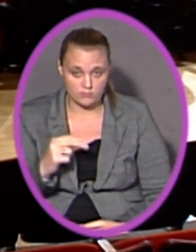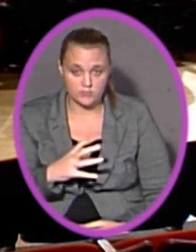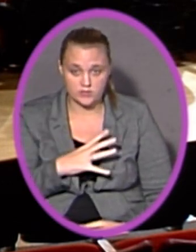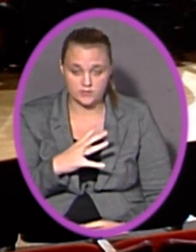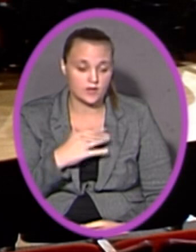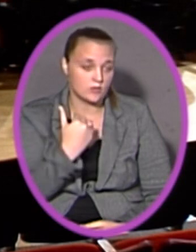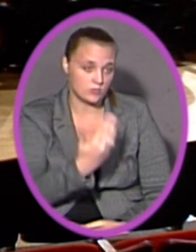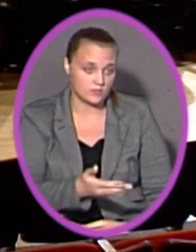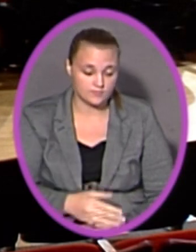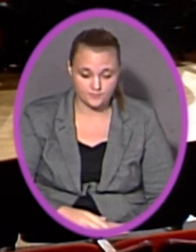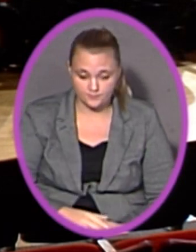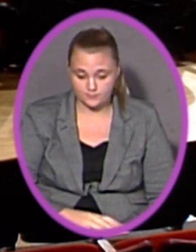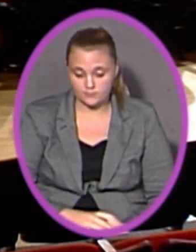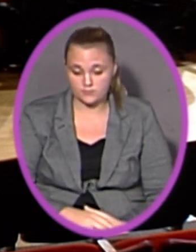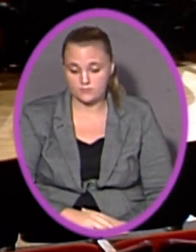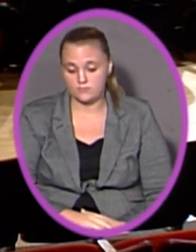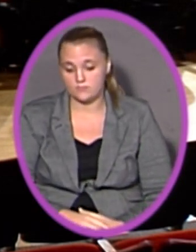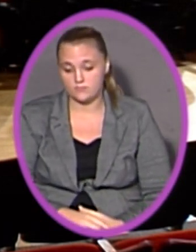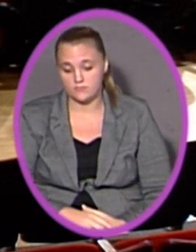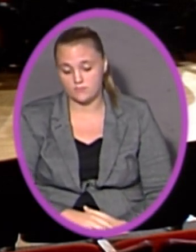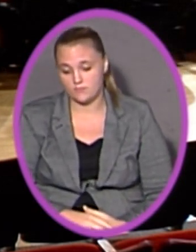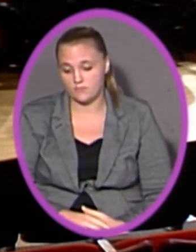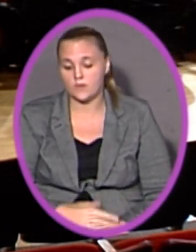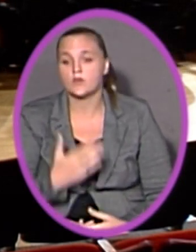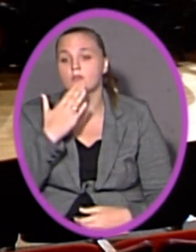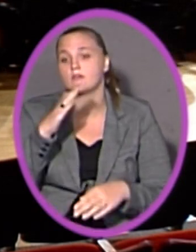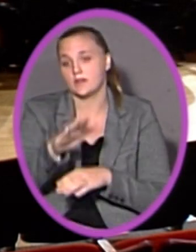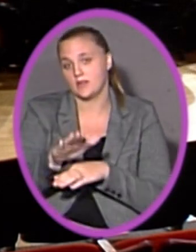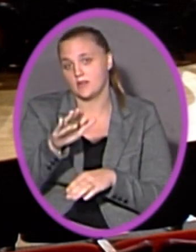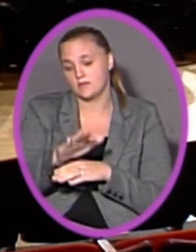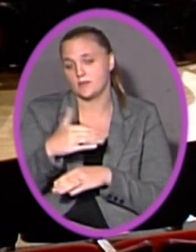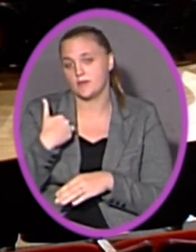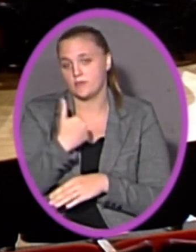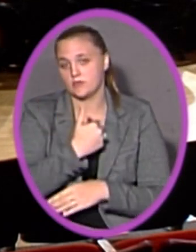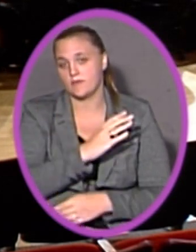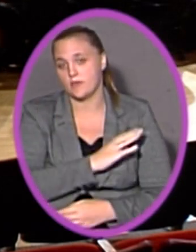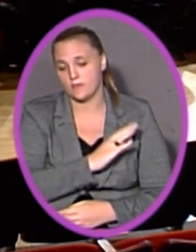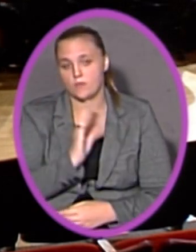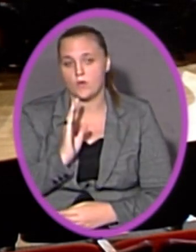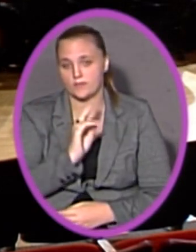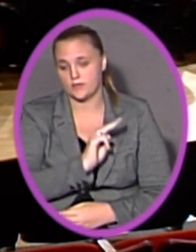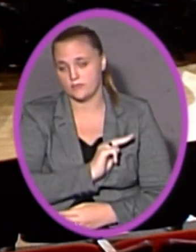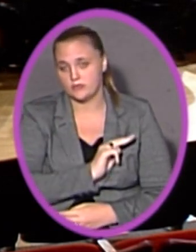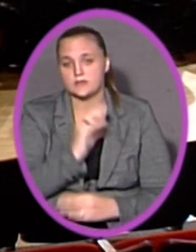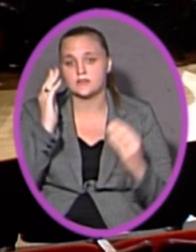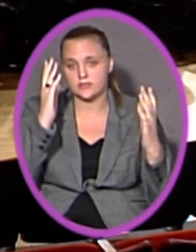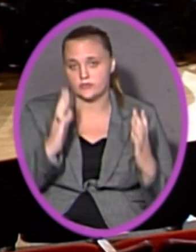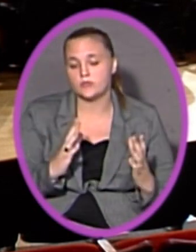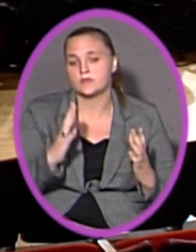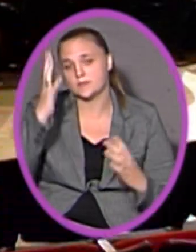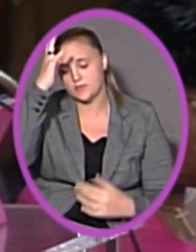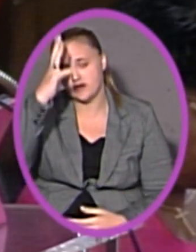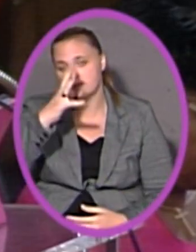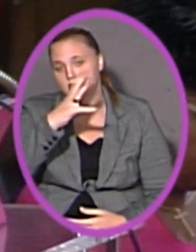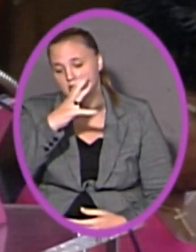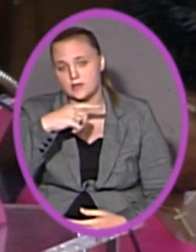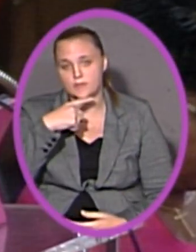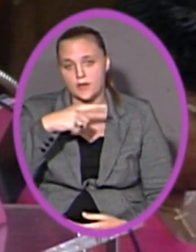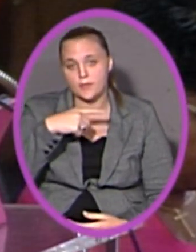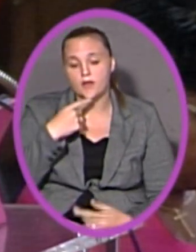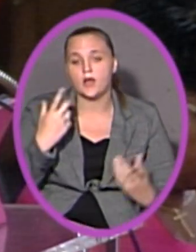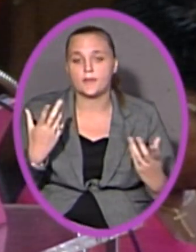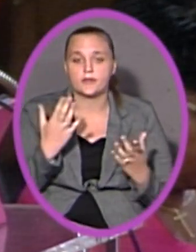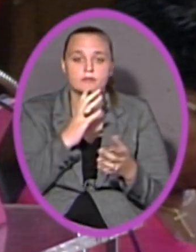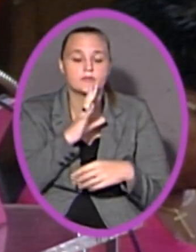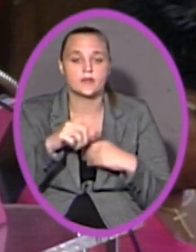fine. Go ahead, Max. Good evening, of the board, teachers, parents, and members of the public. I'm here today to address